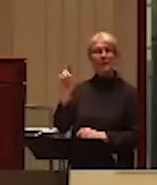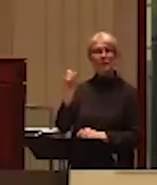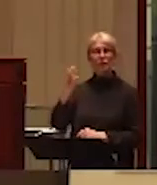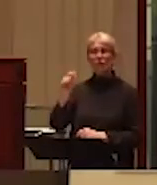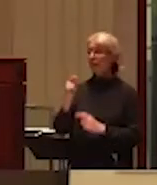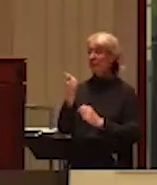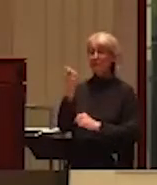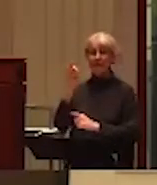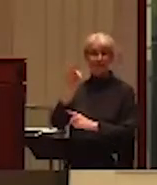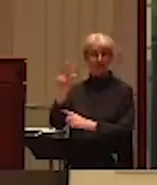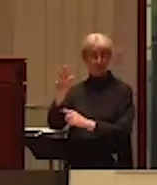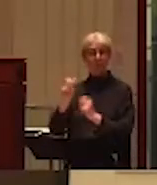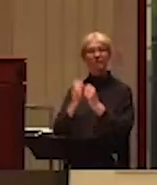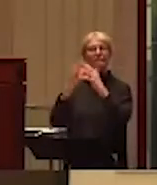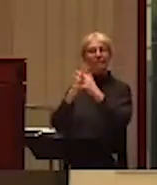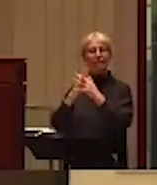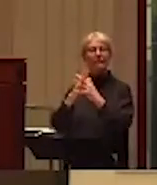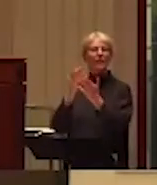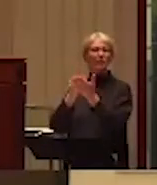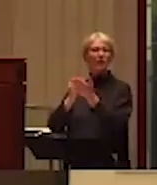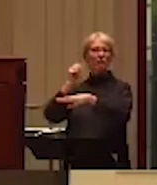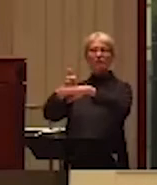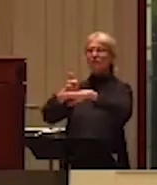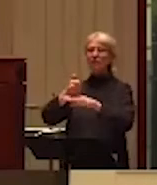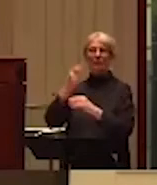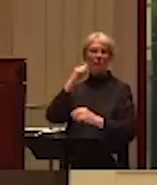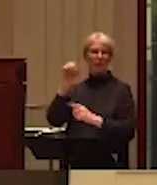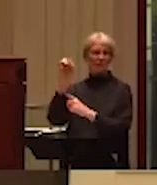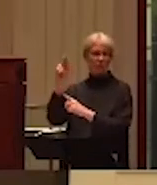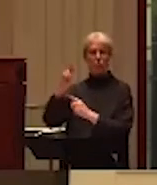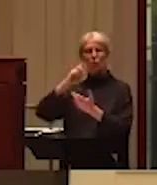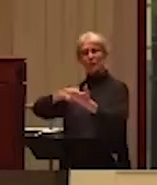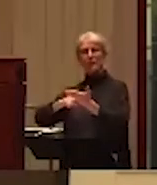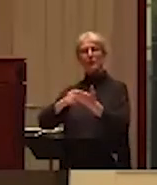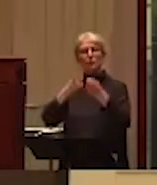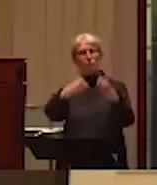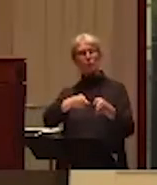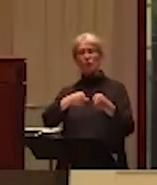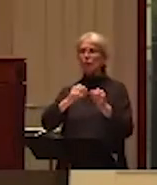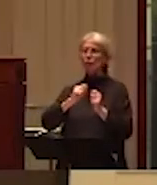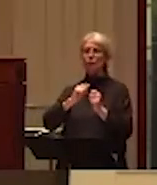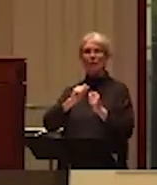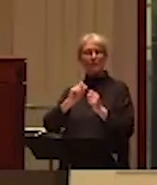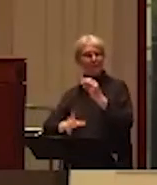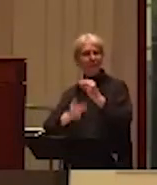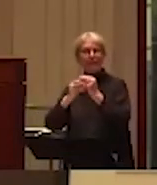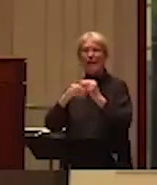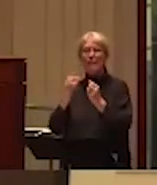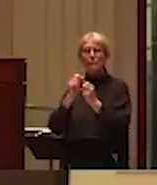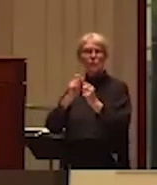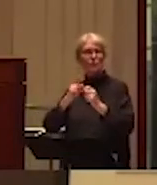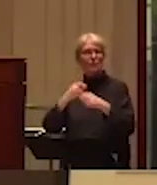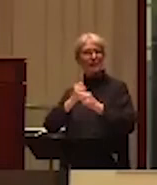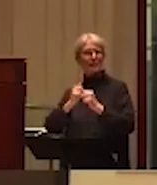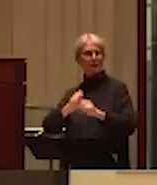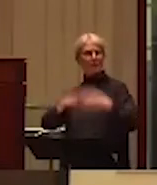established an endowment at Simon Fraser University to recognize work that provokes and or contributes to the understanding of controversy.